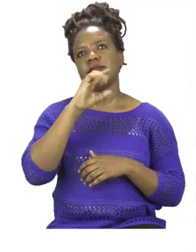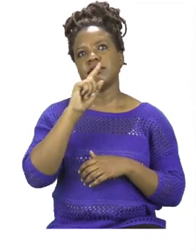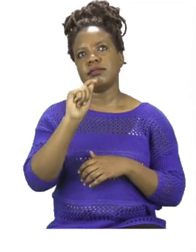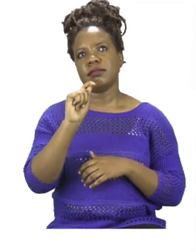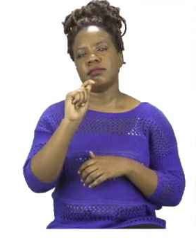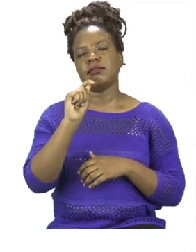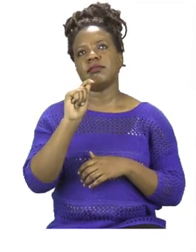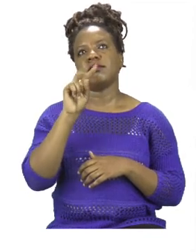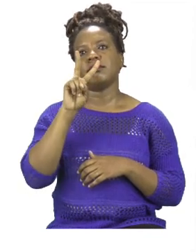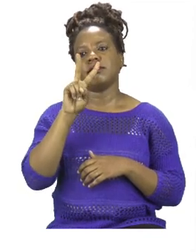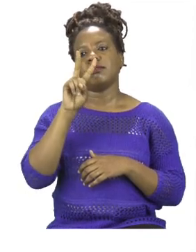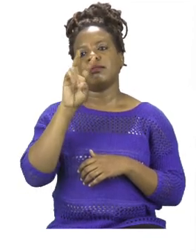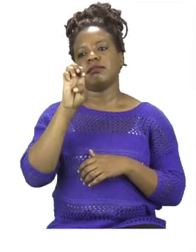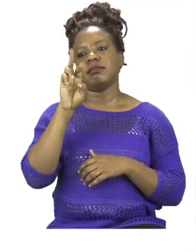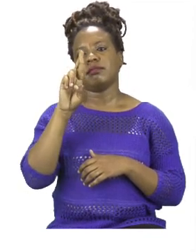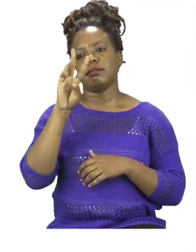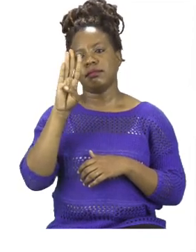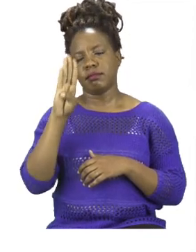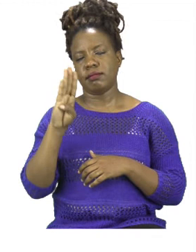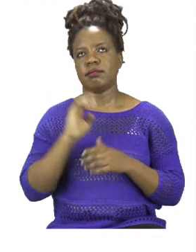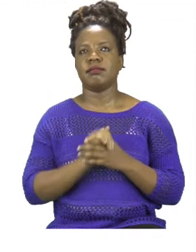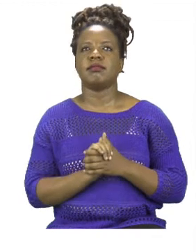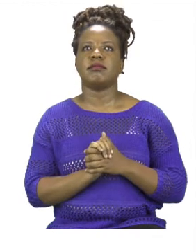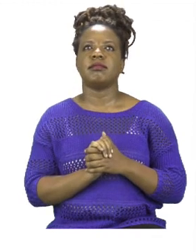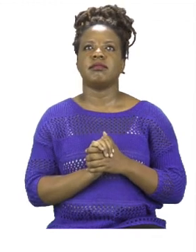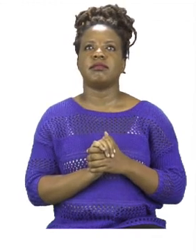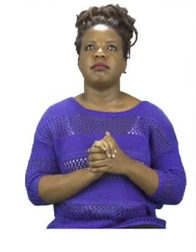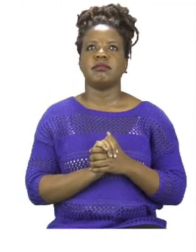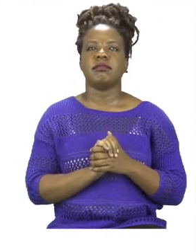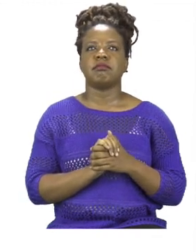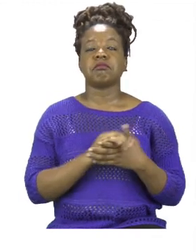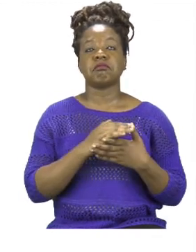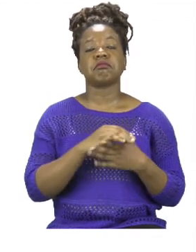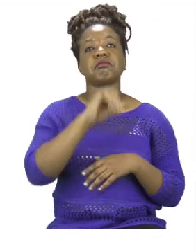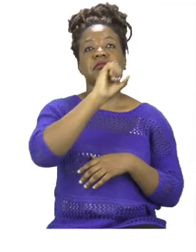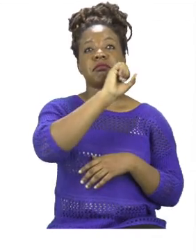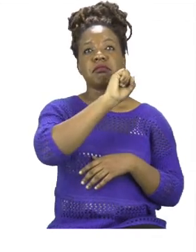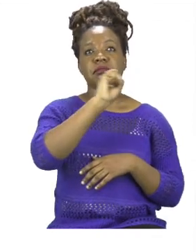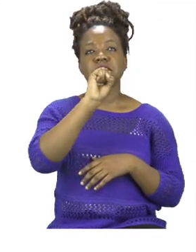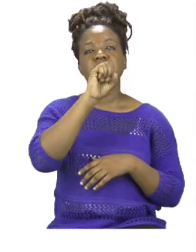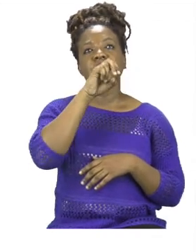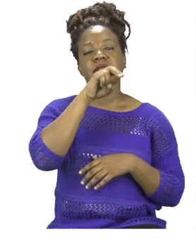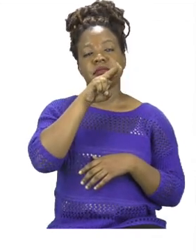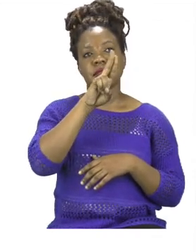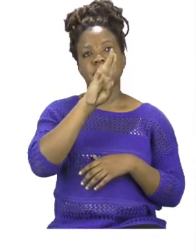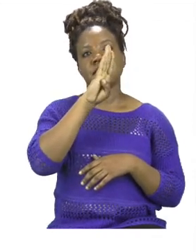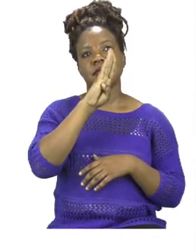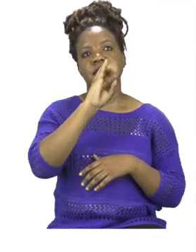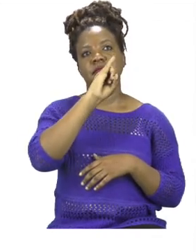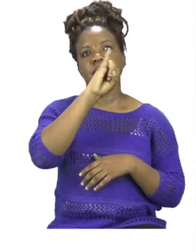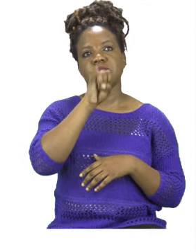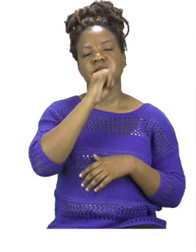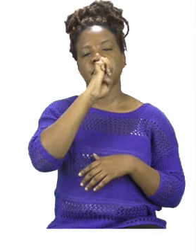is when the subject in this case a noun and a verb need to agree in